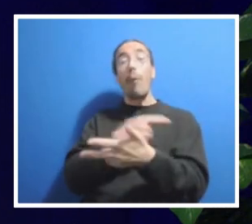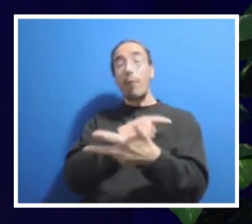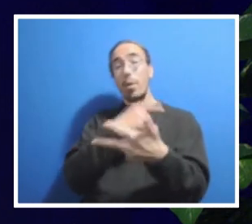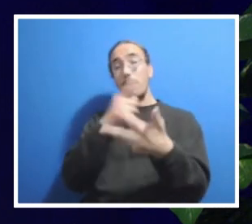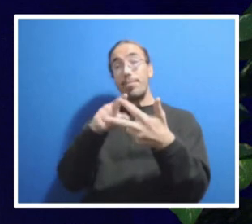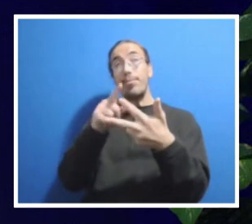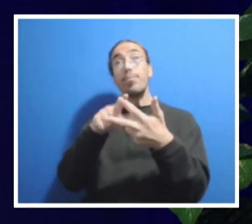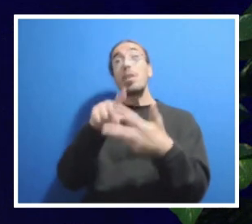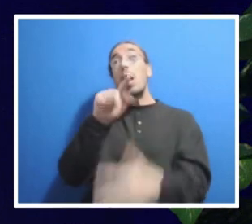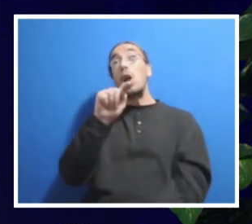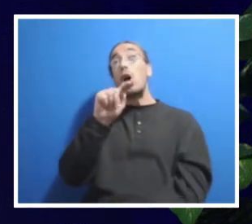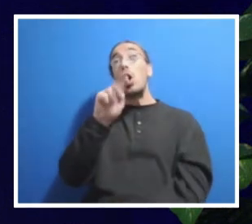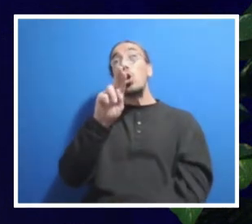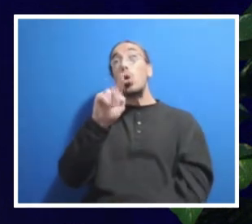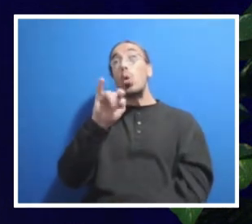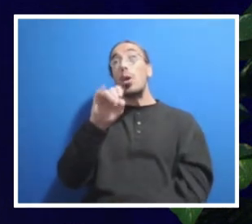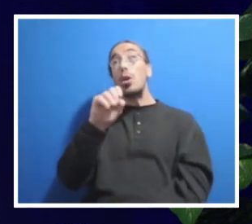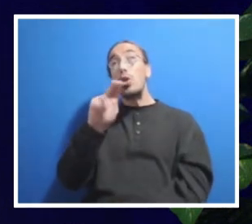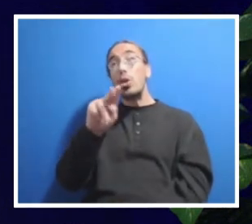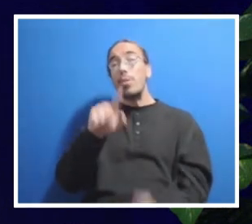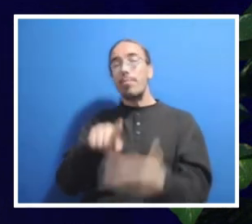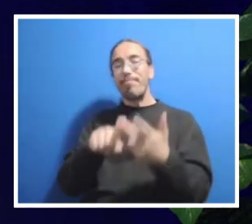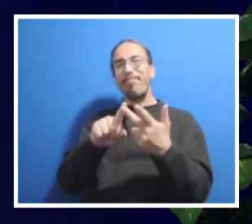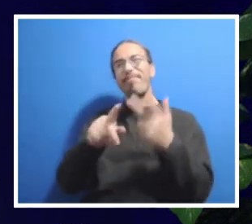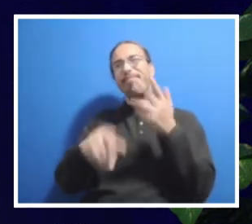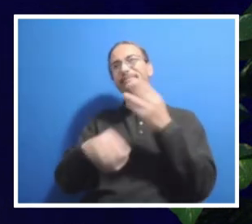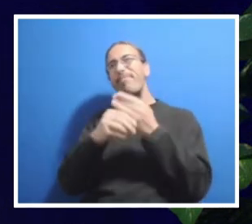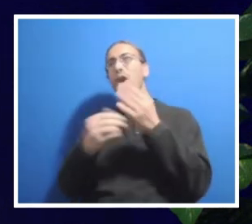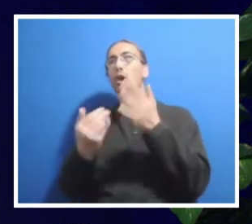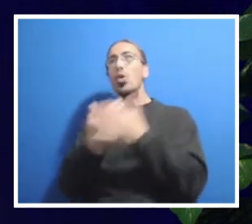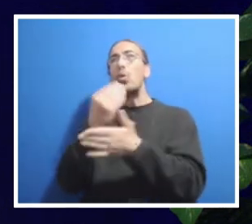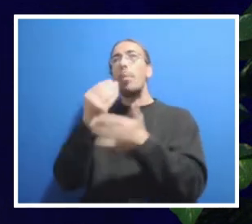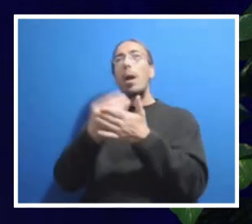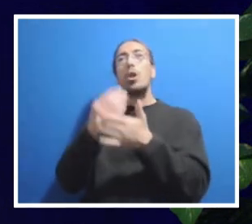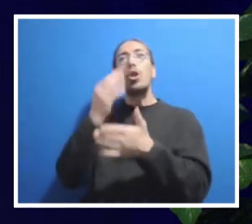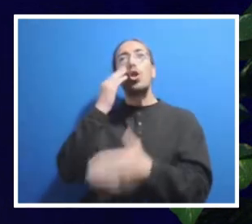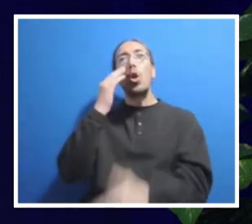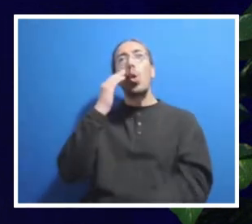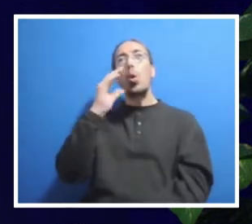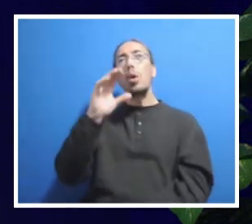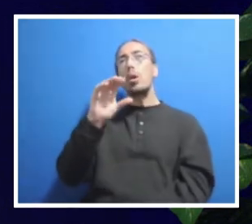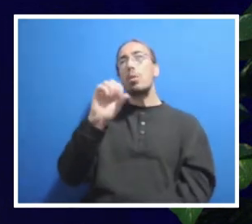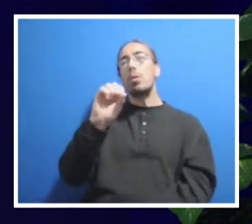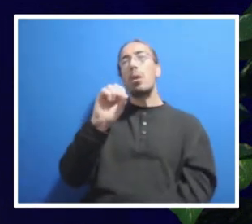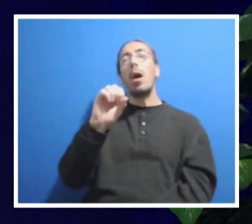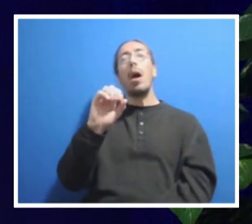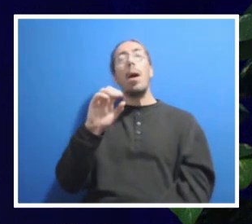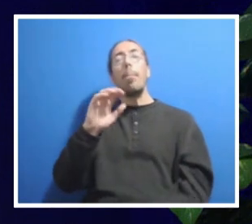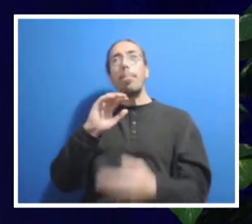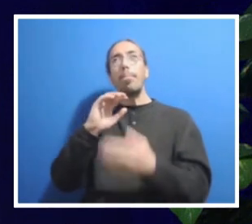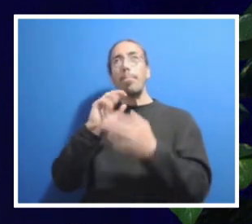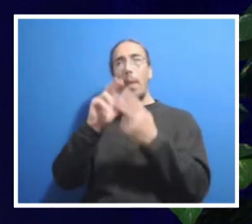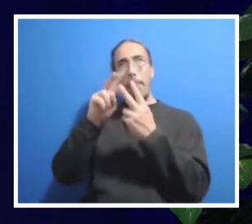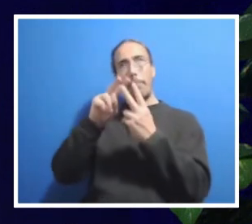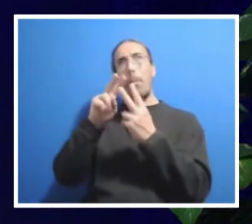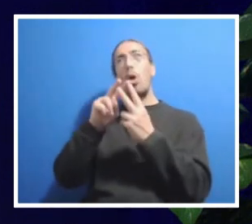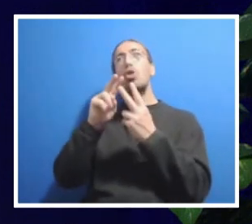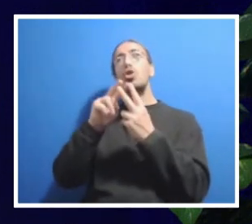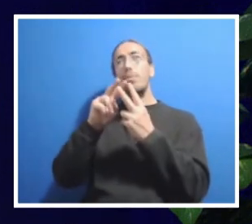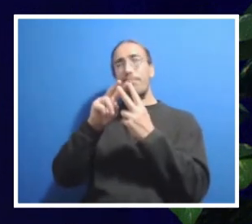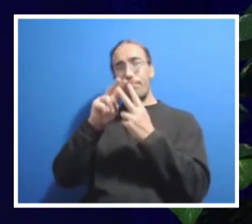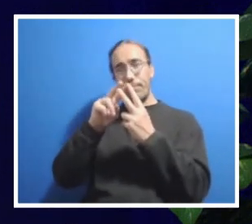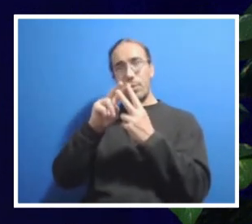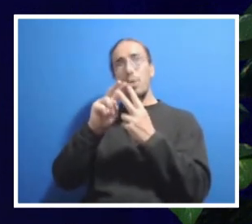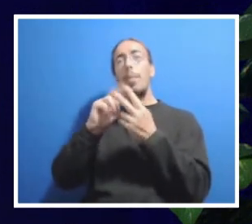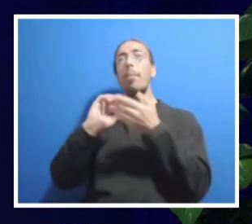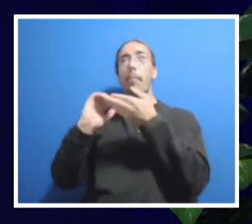additional new revenues. You might have heard about our corporate sponsorship program we're working on. We need to look at expenses. That's part of why we